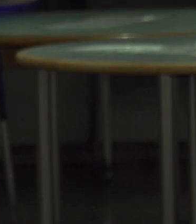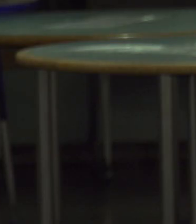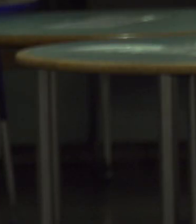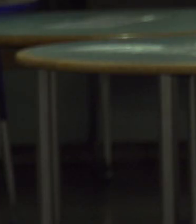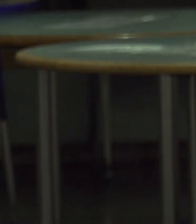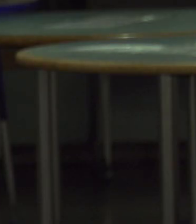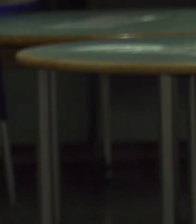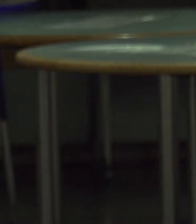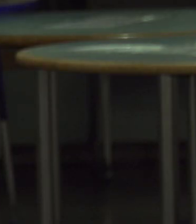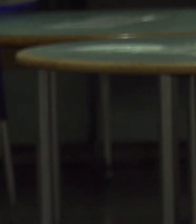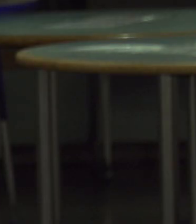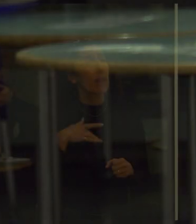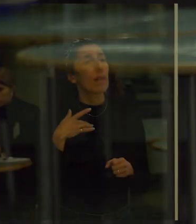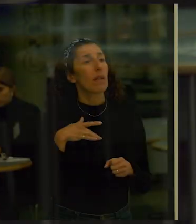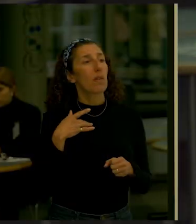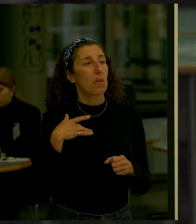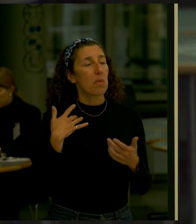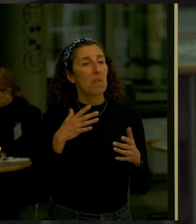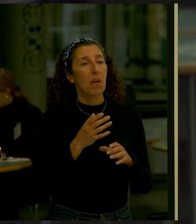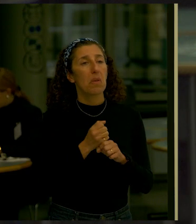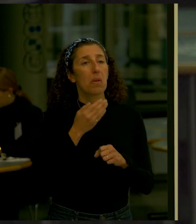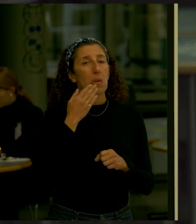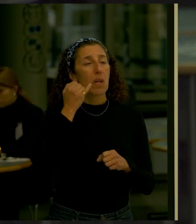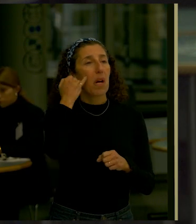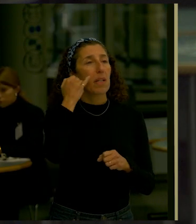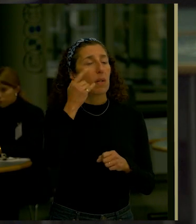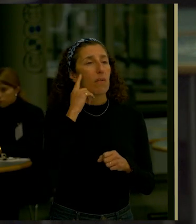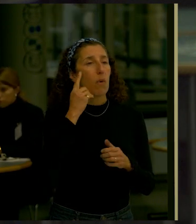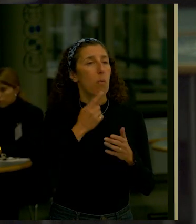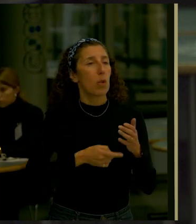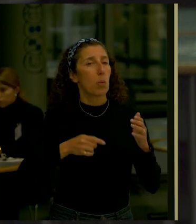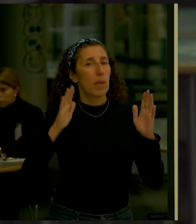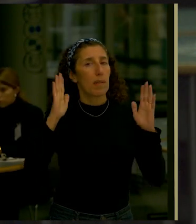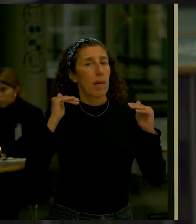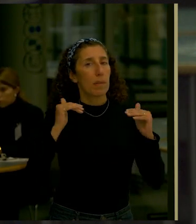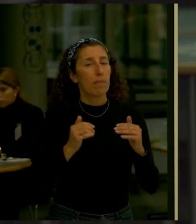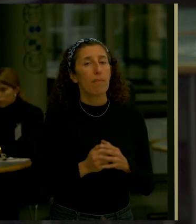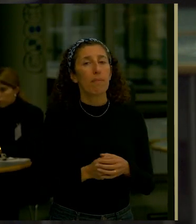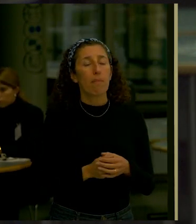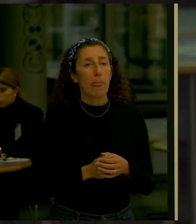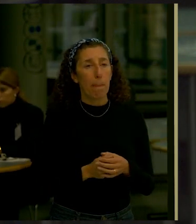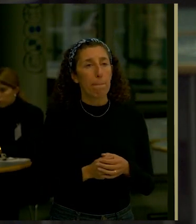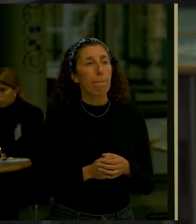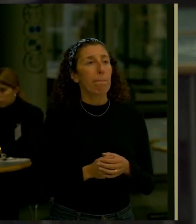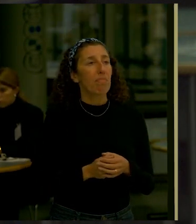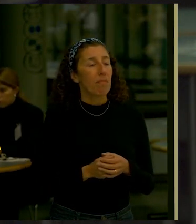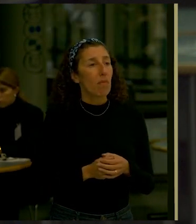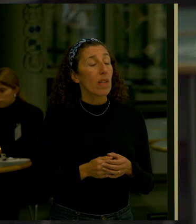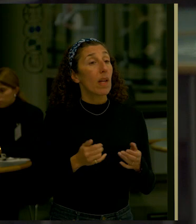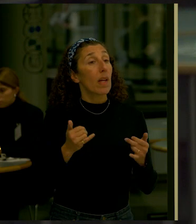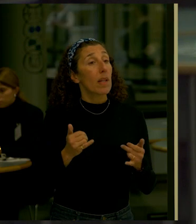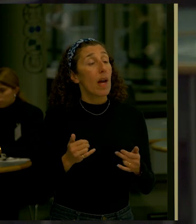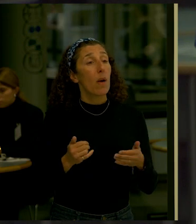gotten a really good picture of where we are so without further ado I will turn it